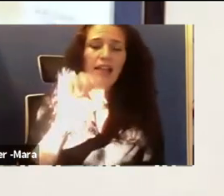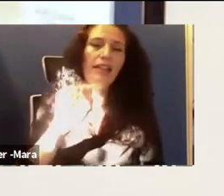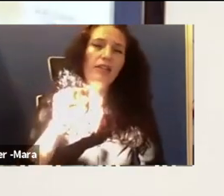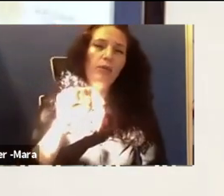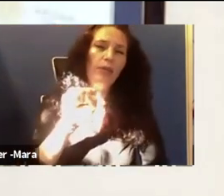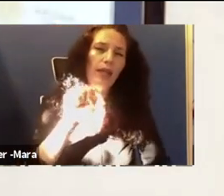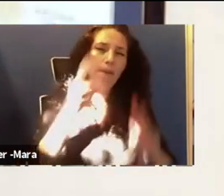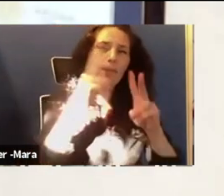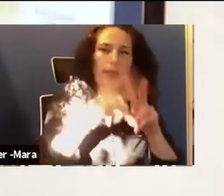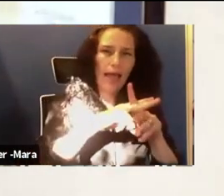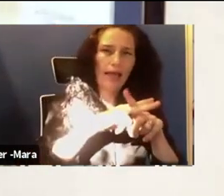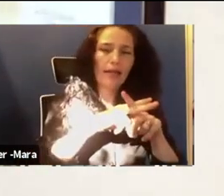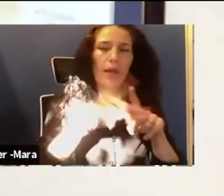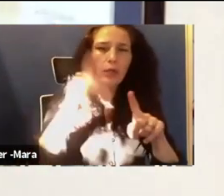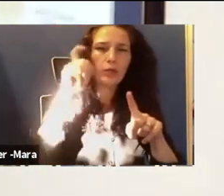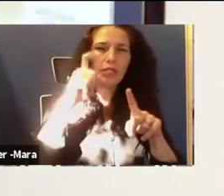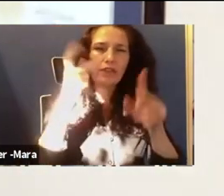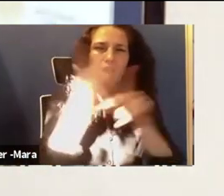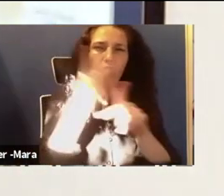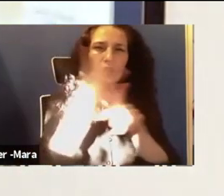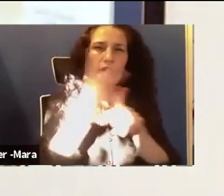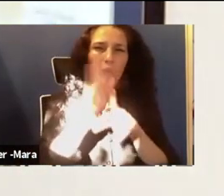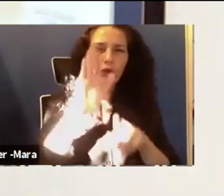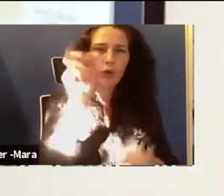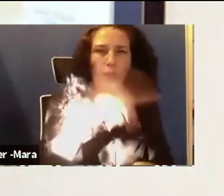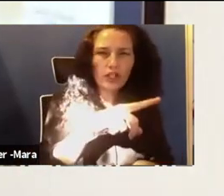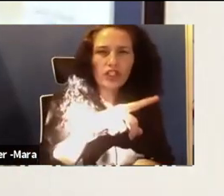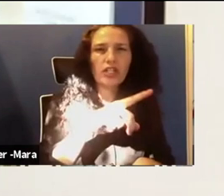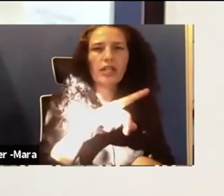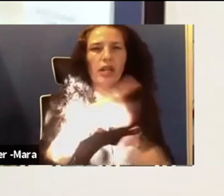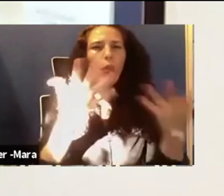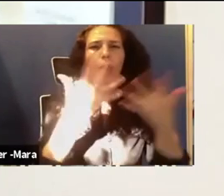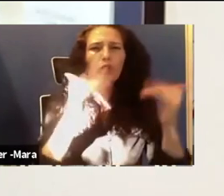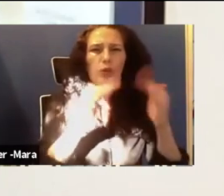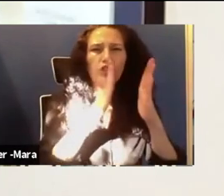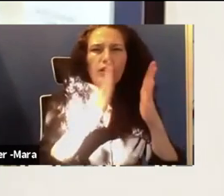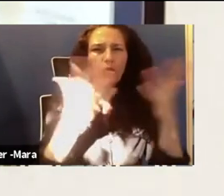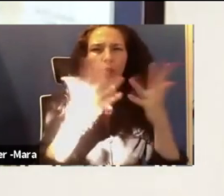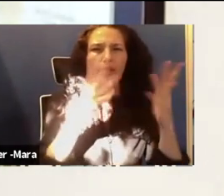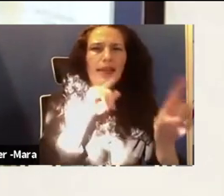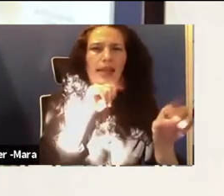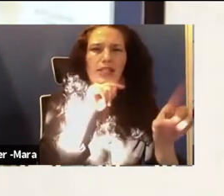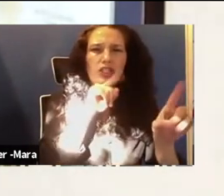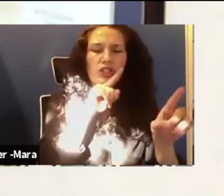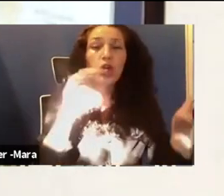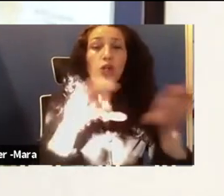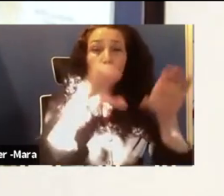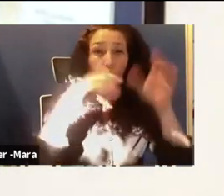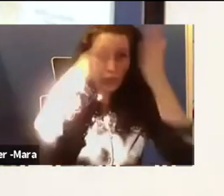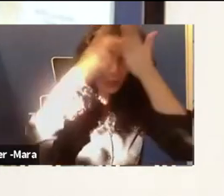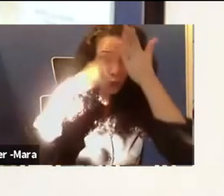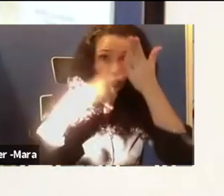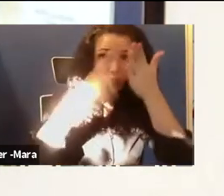what question it is that you specifically want to address and answer. So I would start there. Do some research to see who is in that